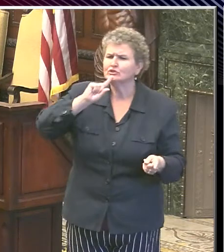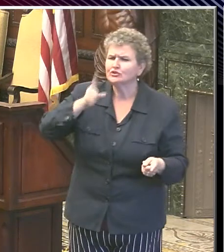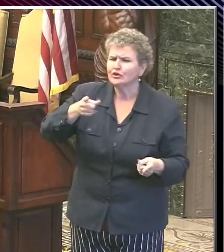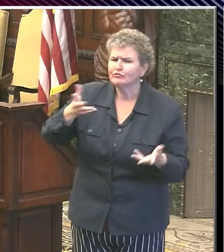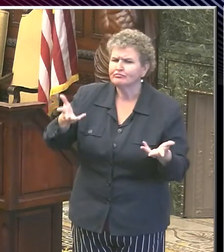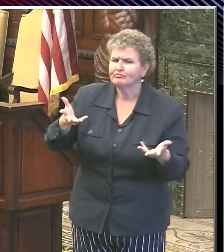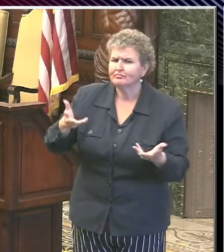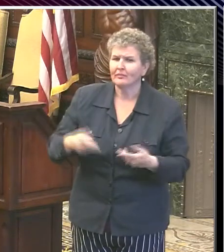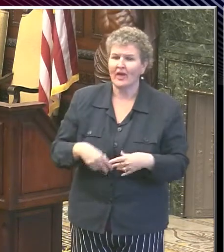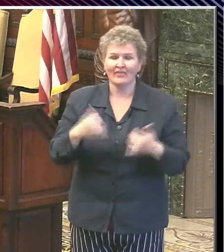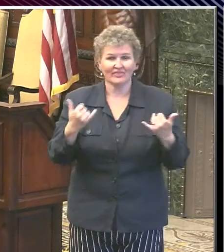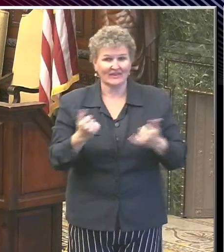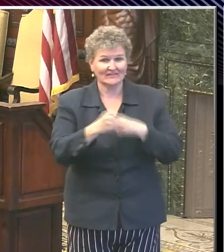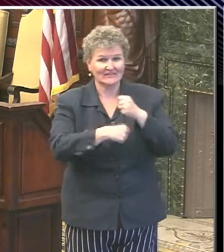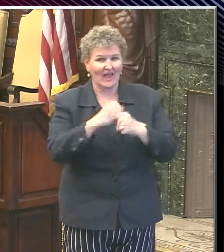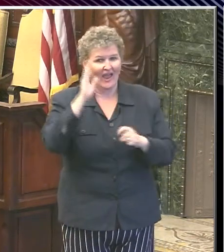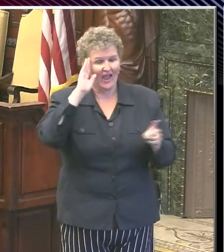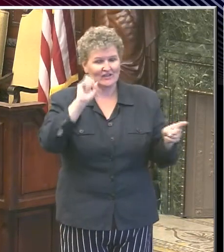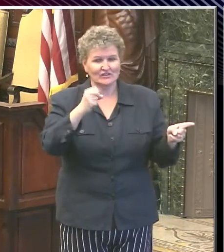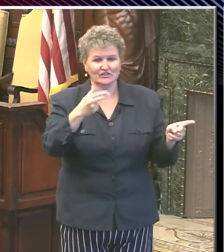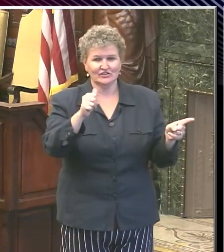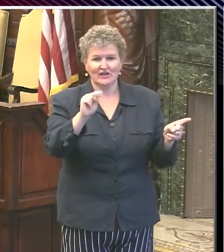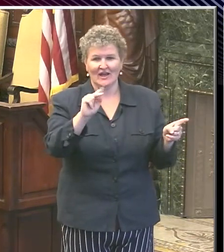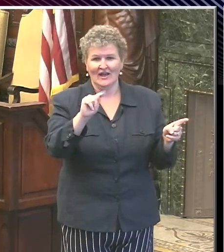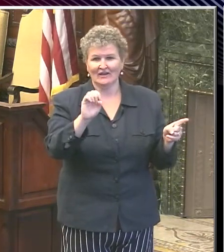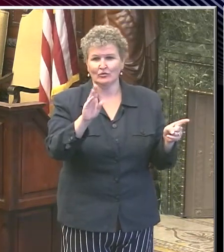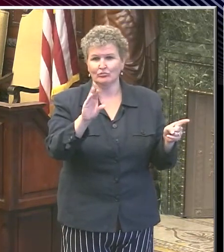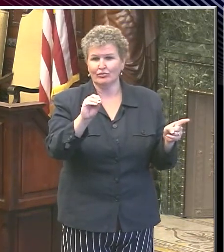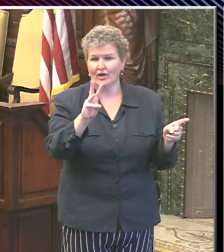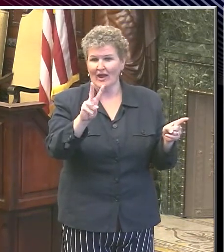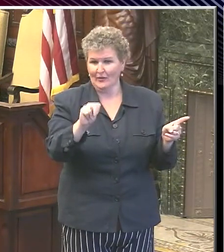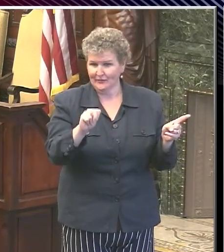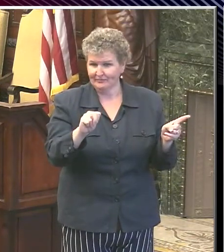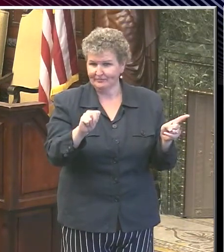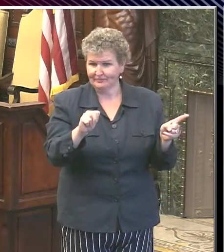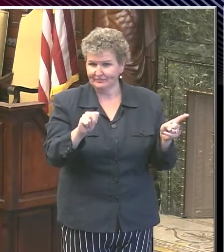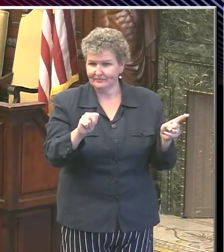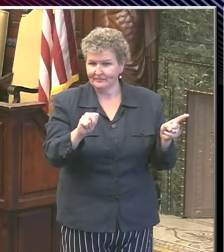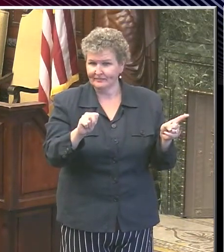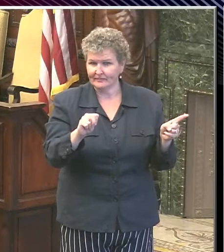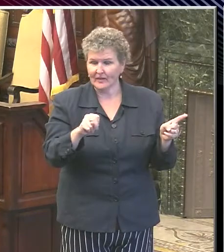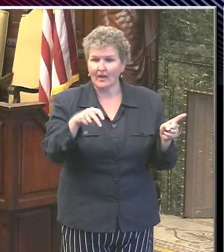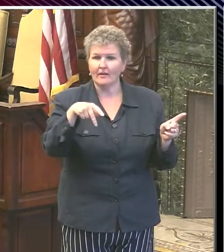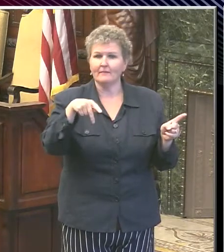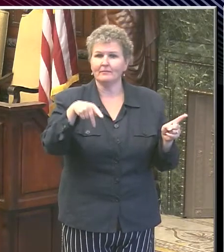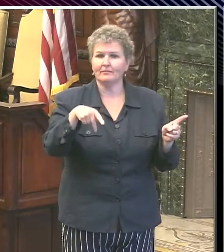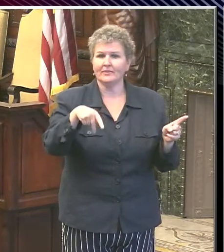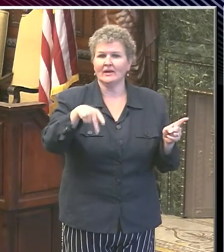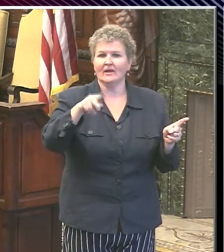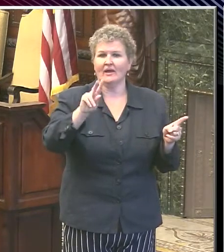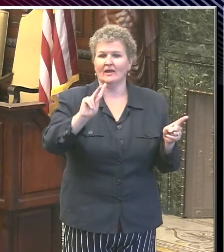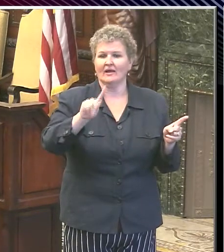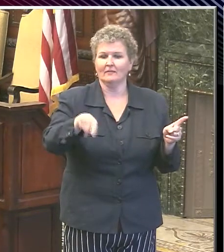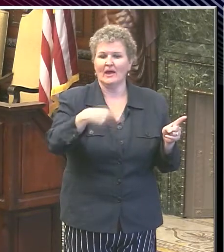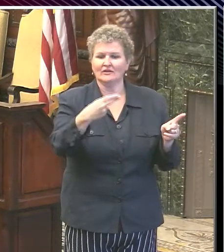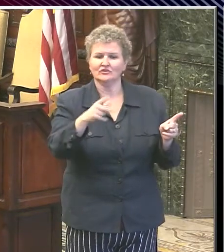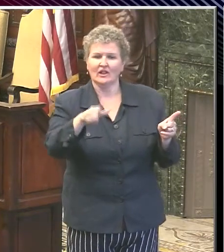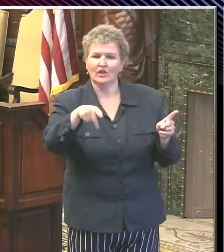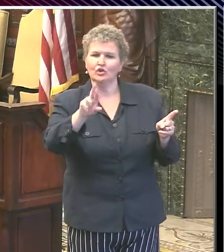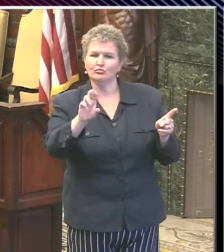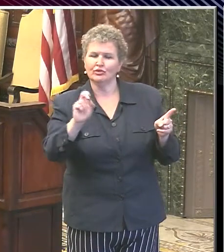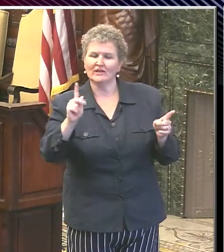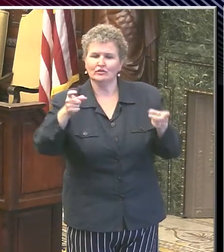hello, everyone. I'm Shante Brown, Director of Operations for PHL Pre-K. This year, we, particularly because of the COVID